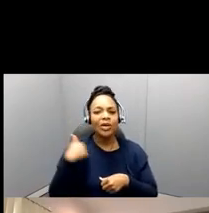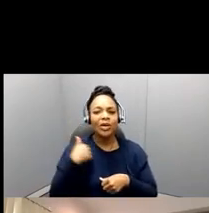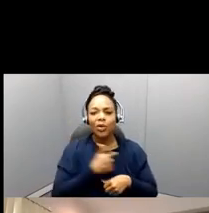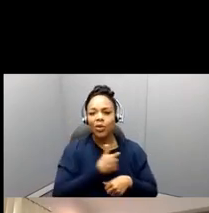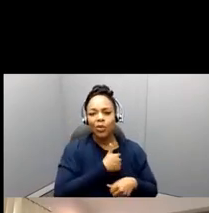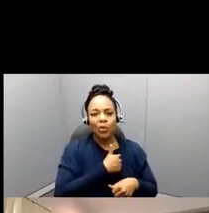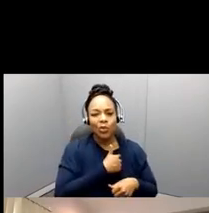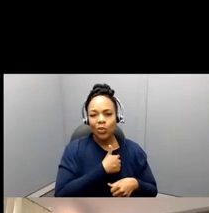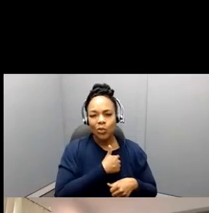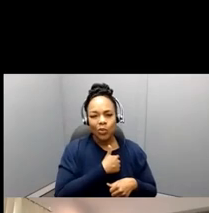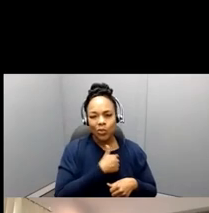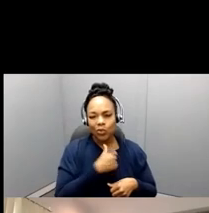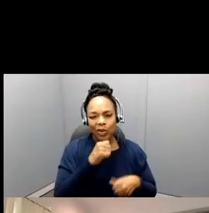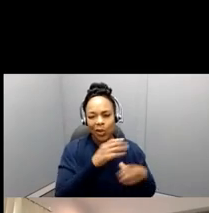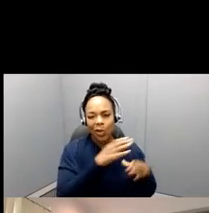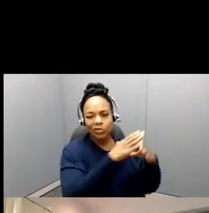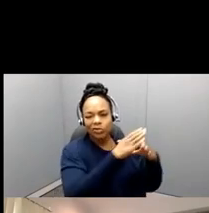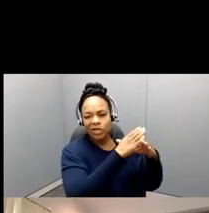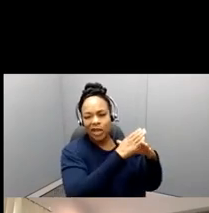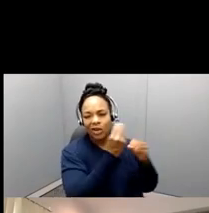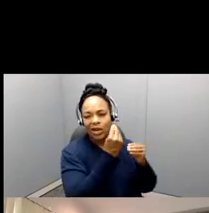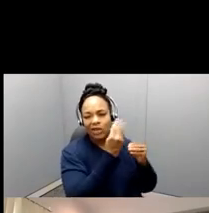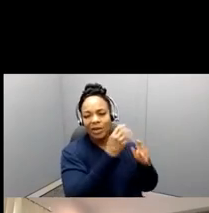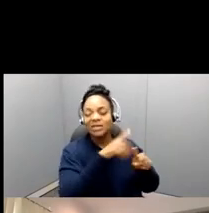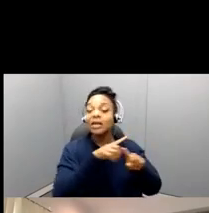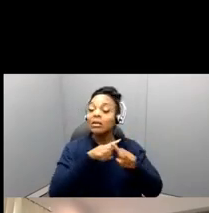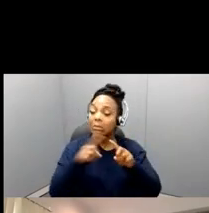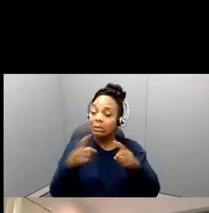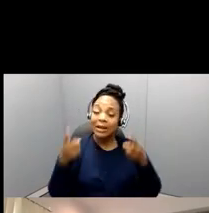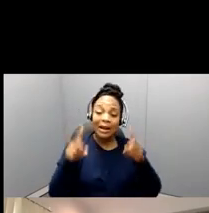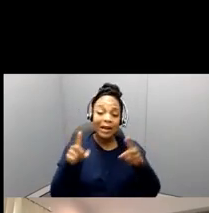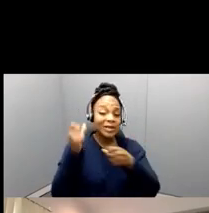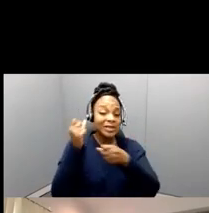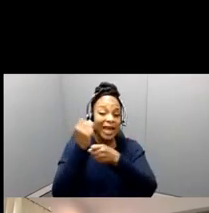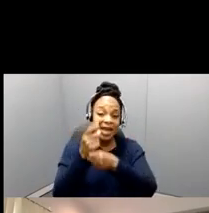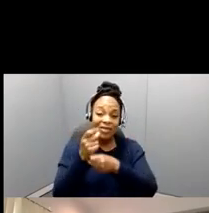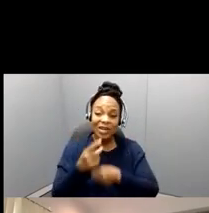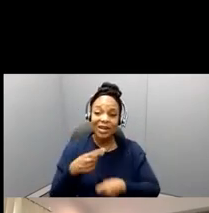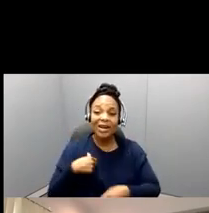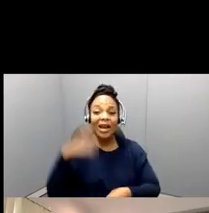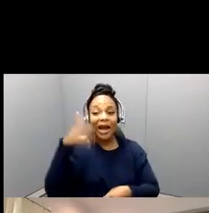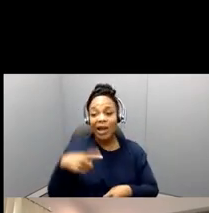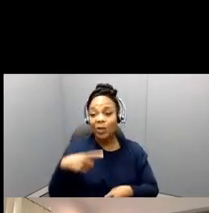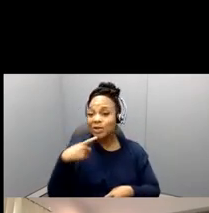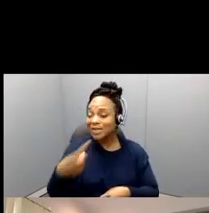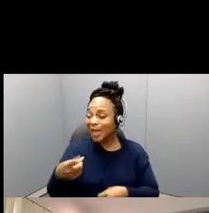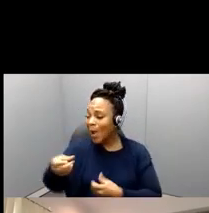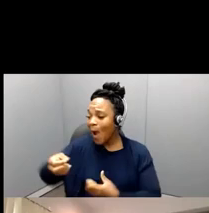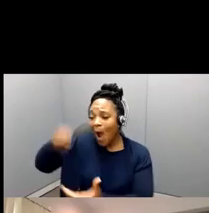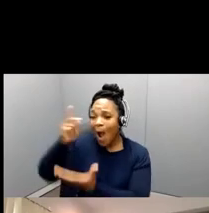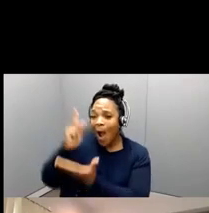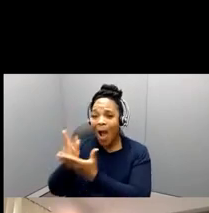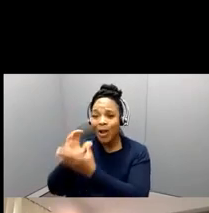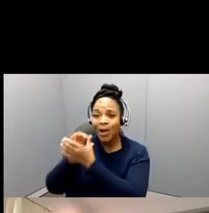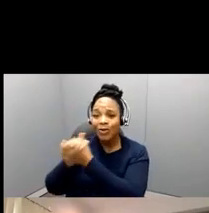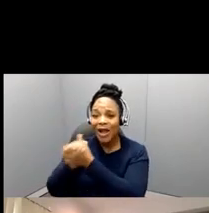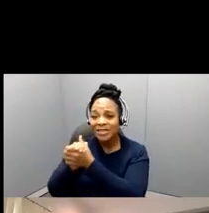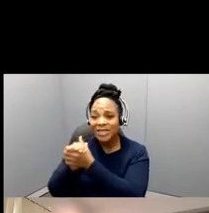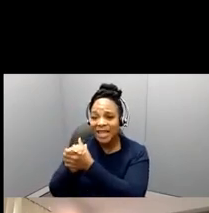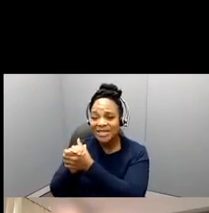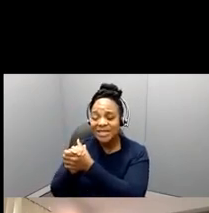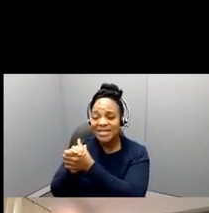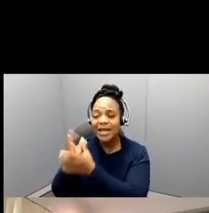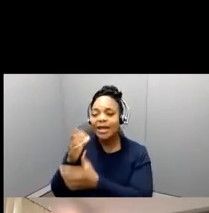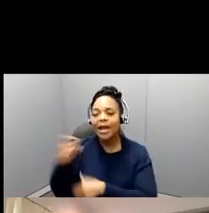um, I'll, we'll seek to fund someone at first, and they'll say, oh, but I got one of the other awards, and maybe it's a few thousand dollars more, so,